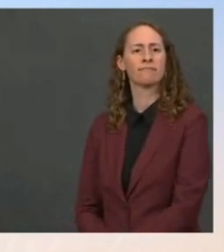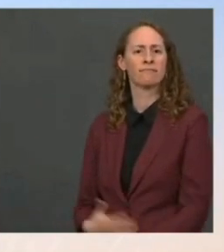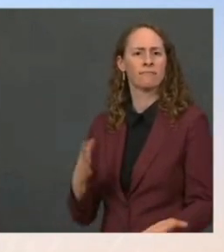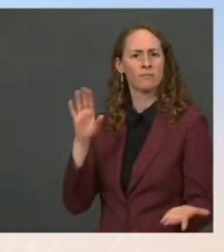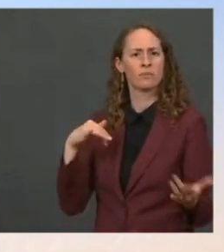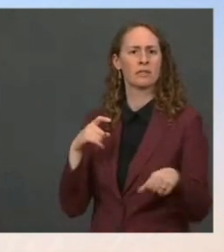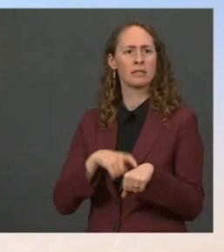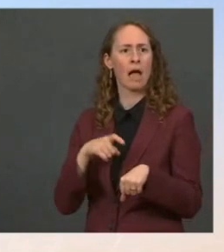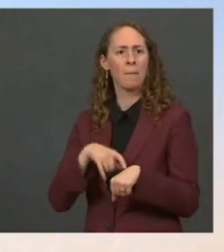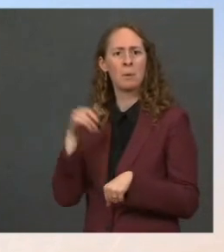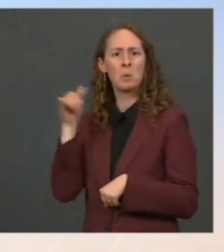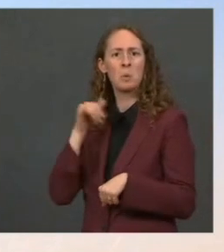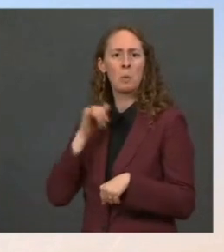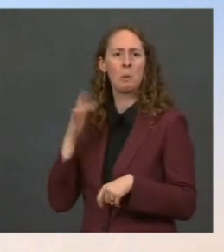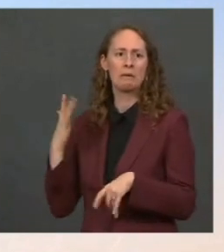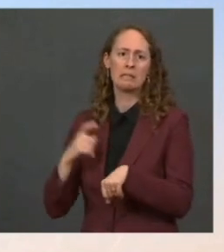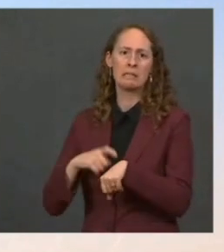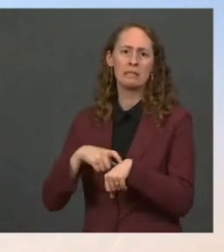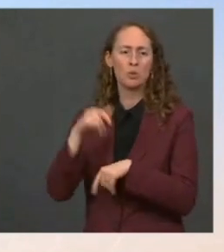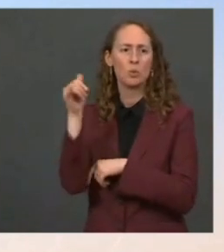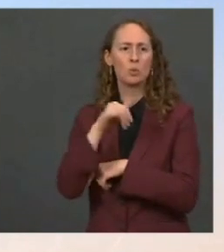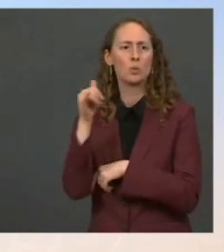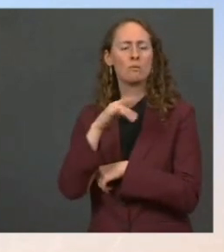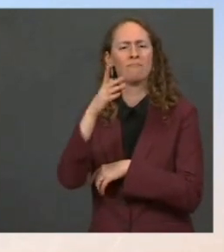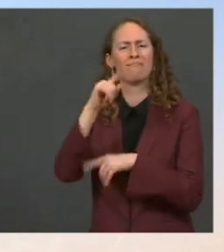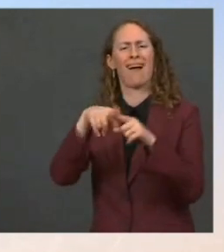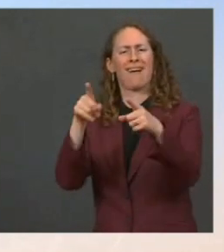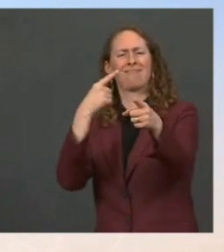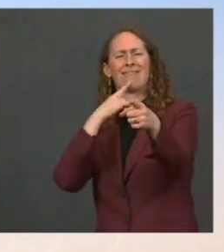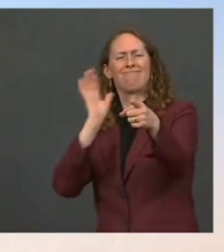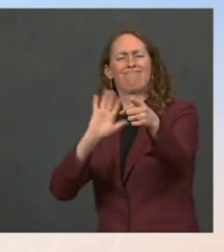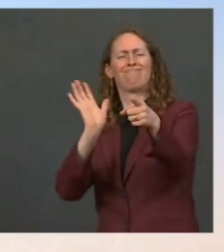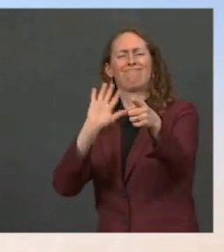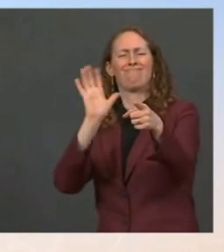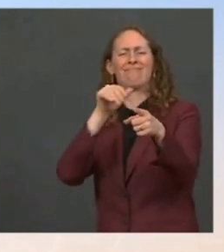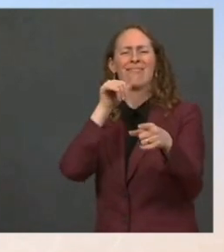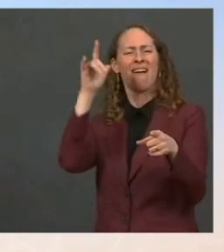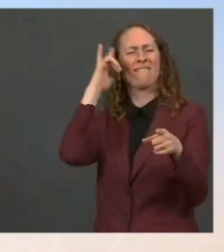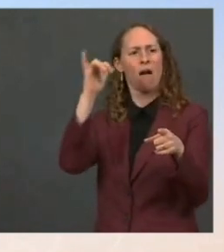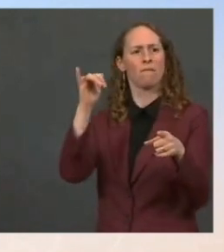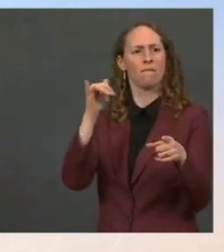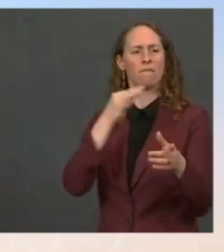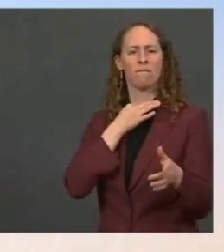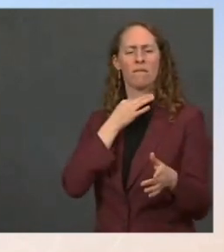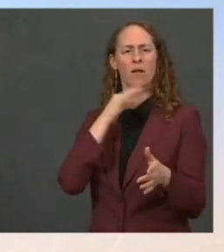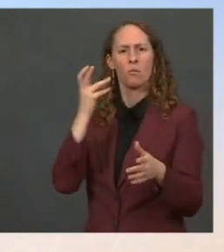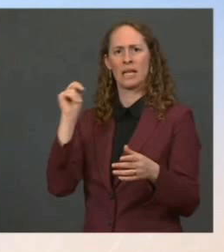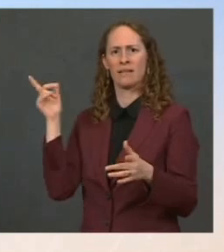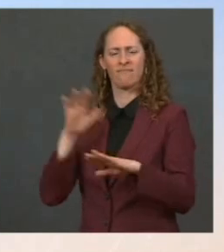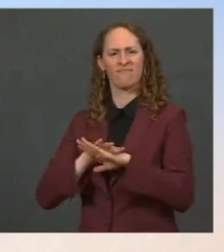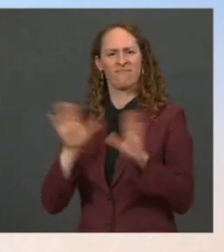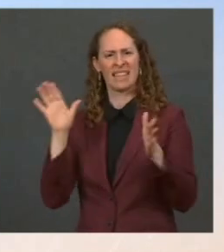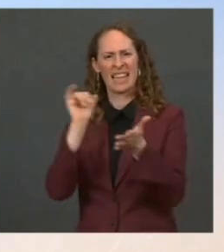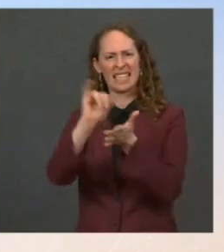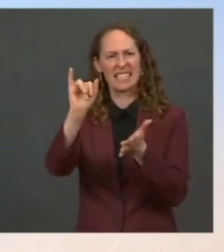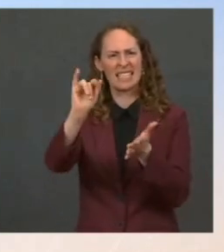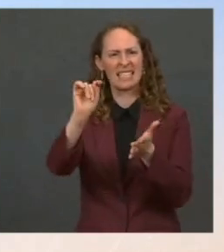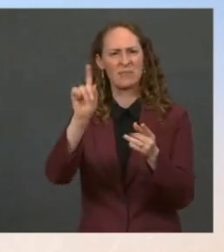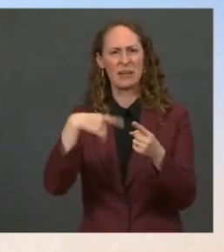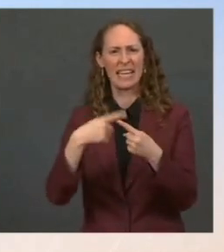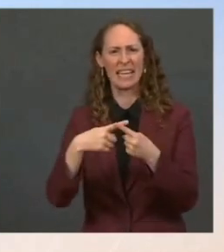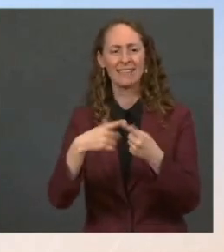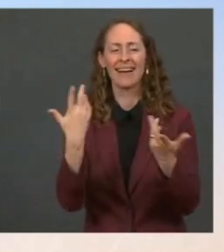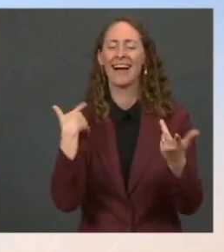is not unending. When does the clock run out for the White House? I'm not going to set a new deadline today. I will just